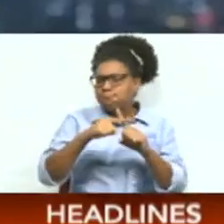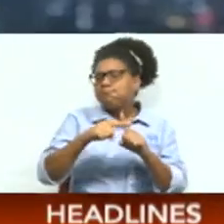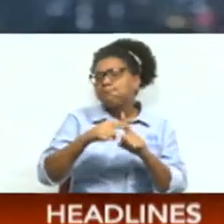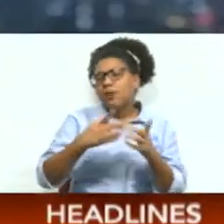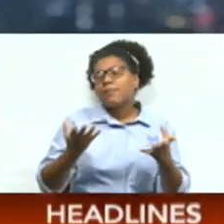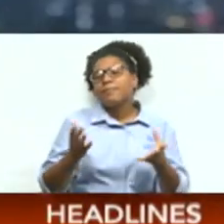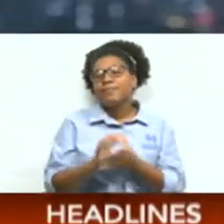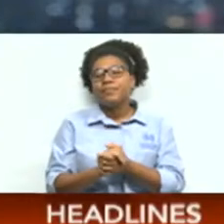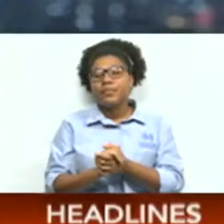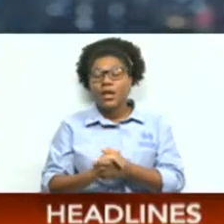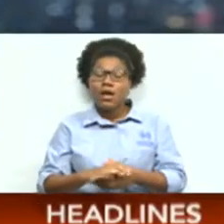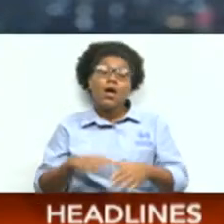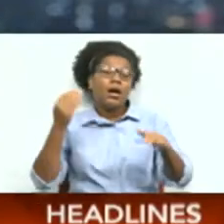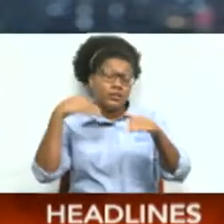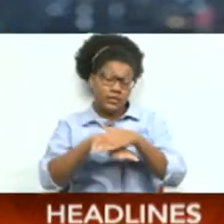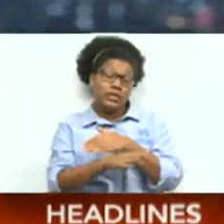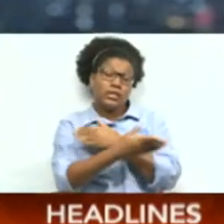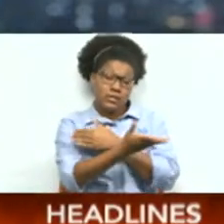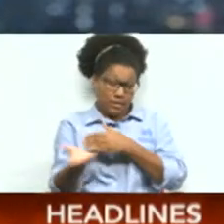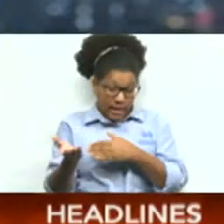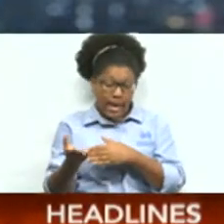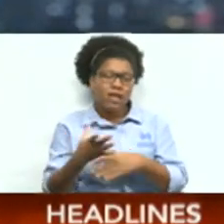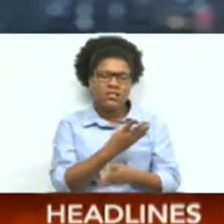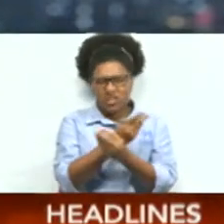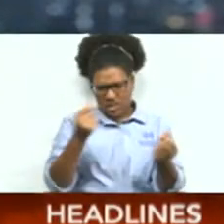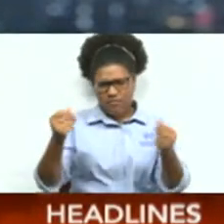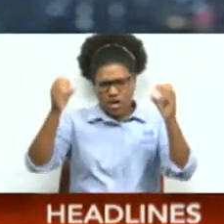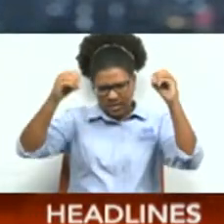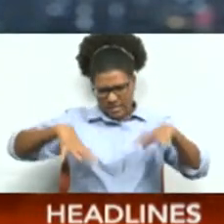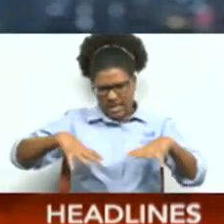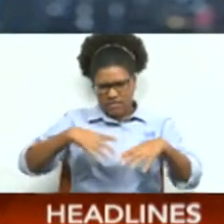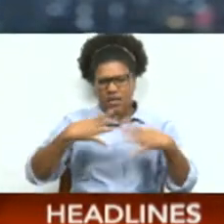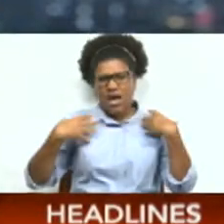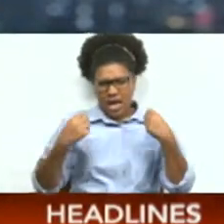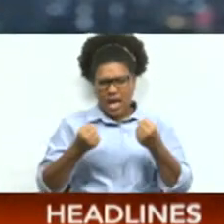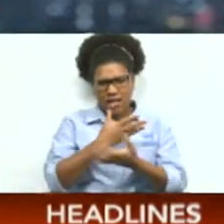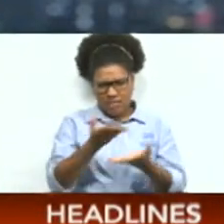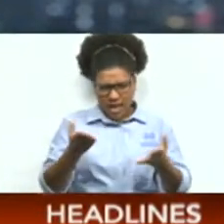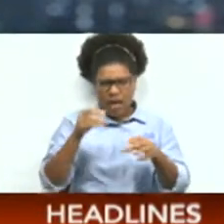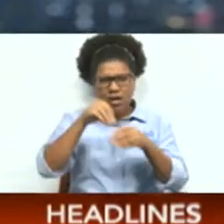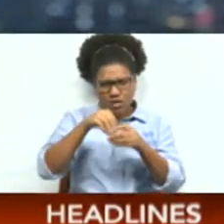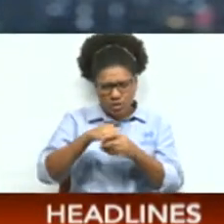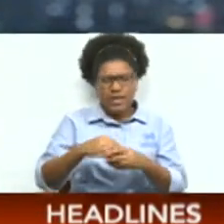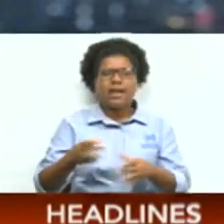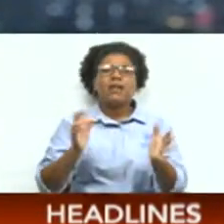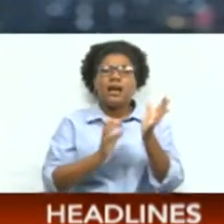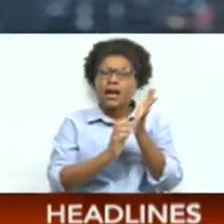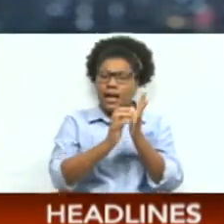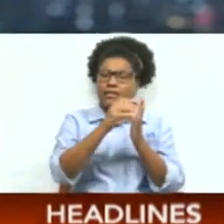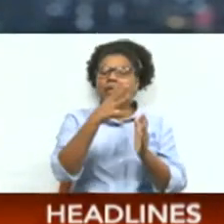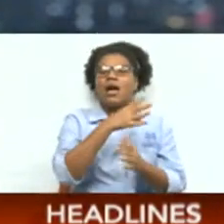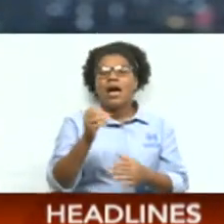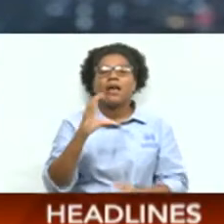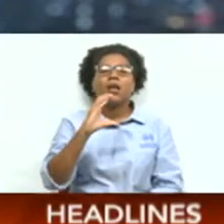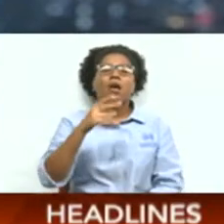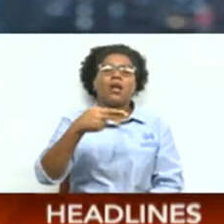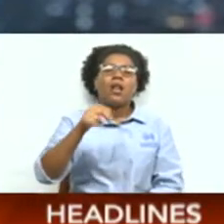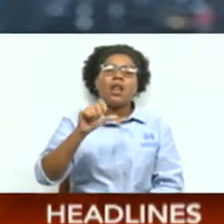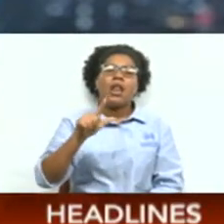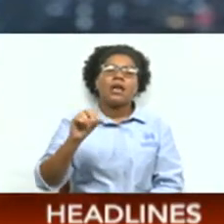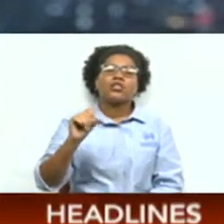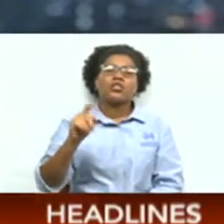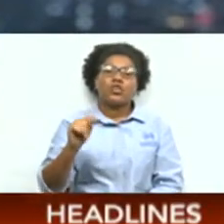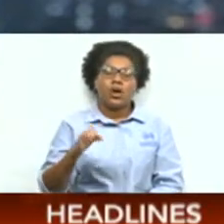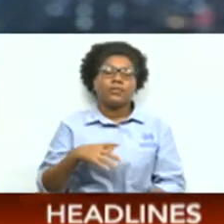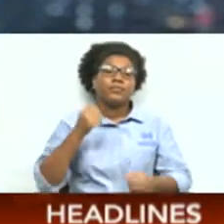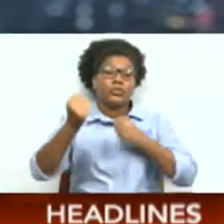Attendees were able to do several health diagnostic tests at the fair, including for cancer and cholesterol. Still to come